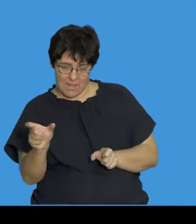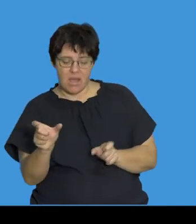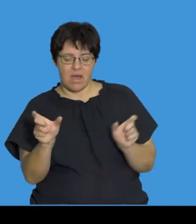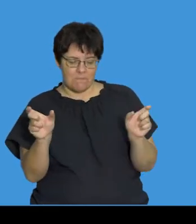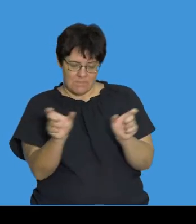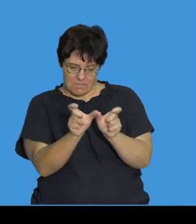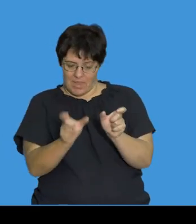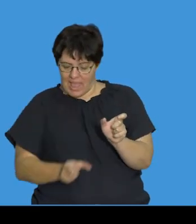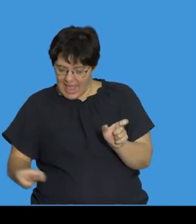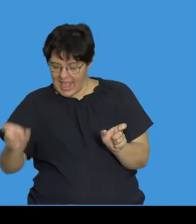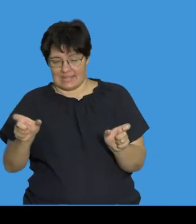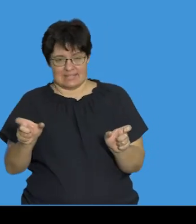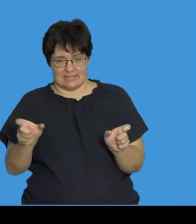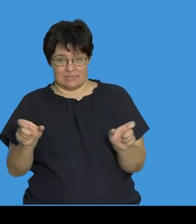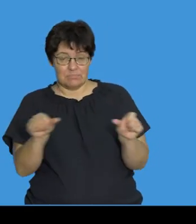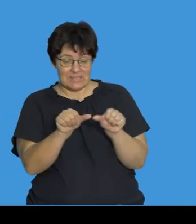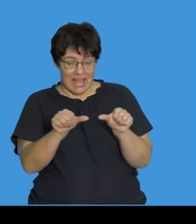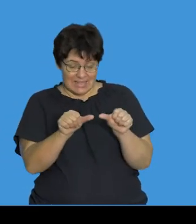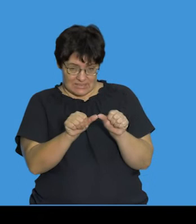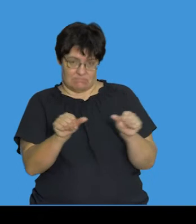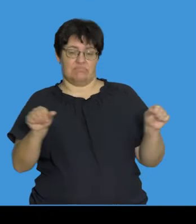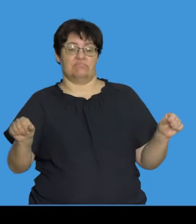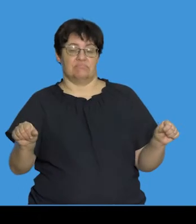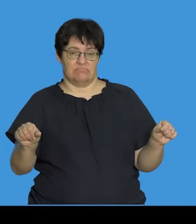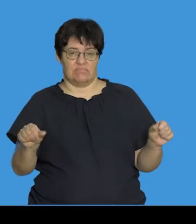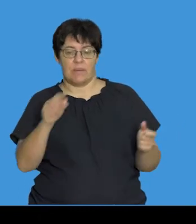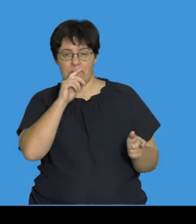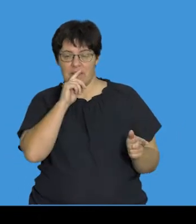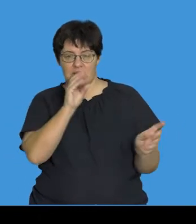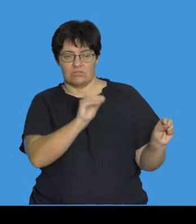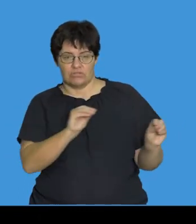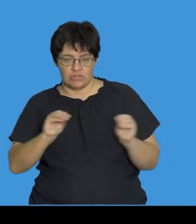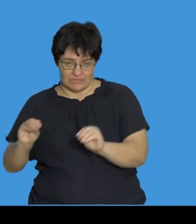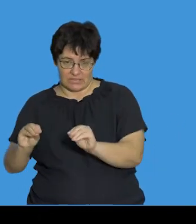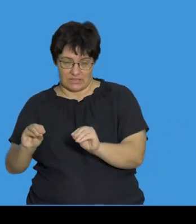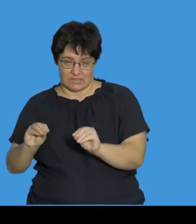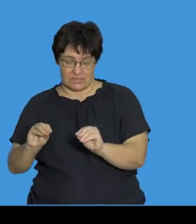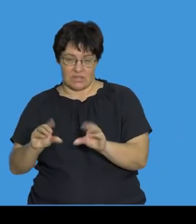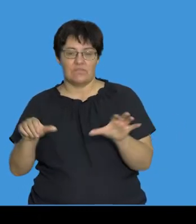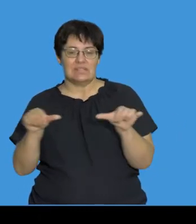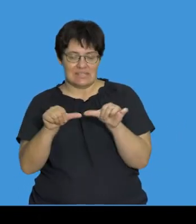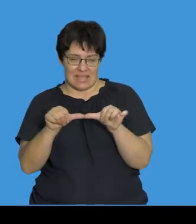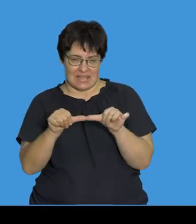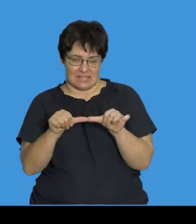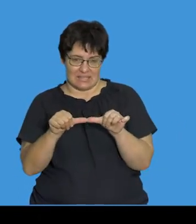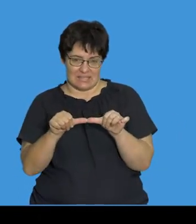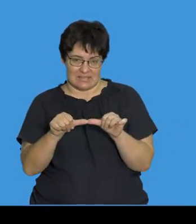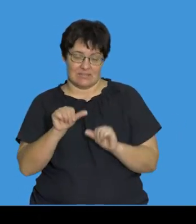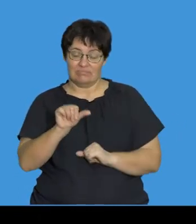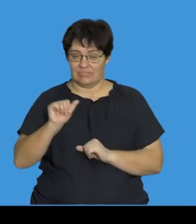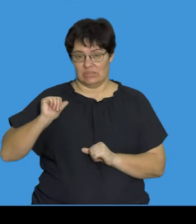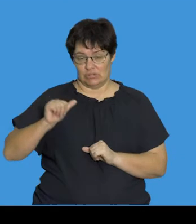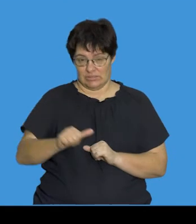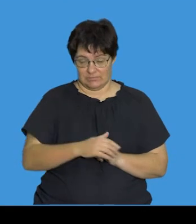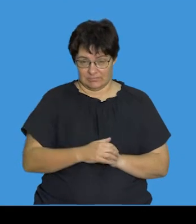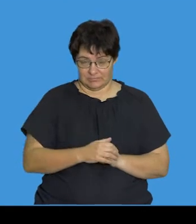increase the size of that gene. And so we refer to that having a shifting effect on the size of that gene. So after